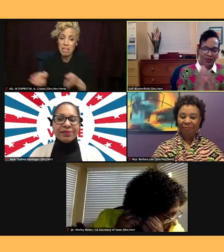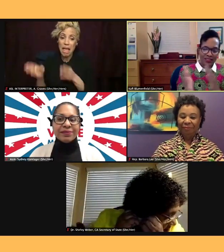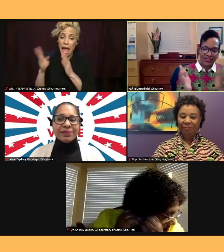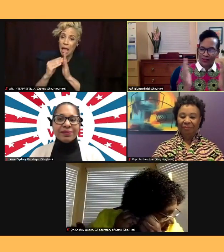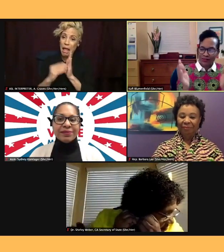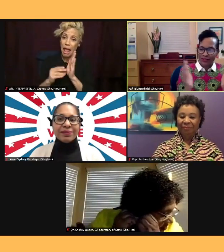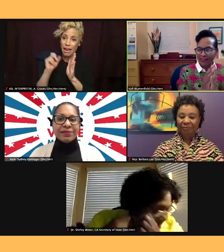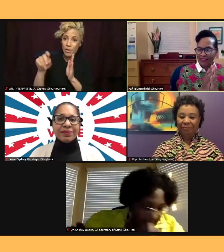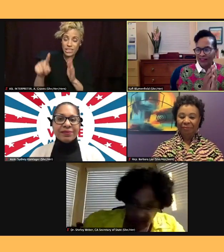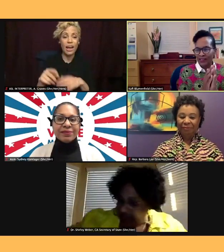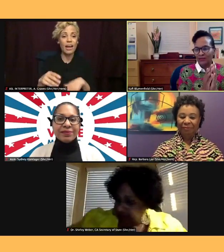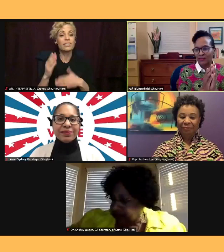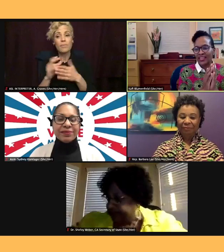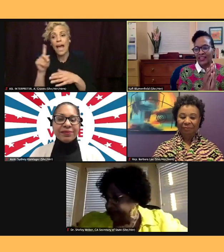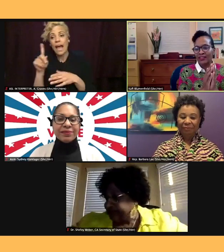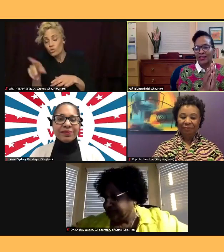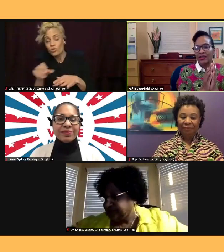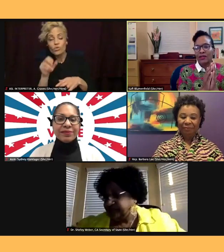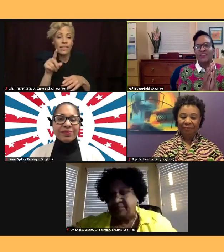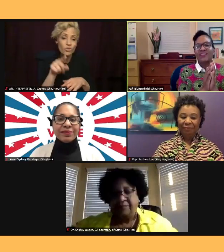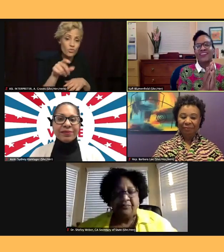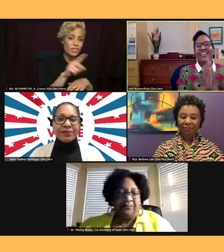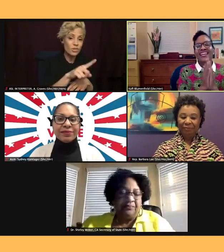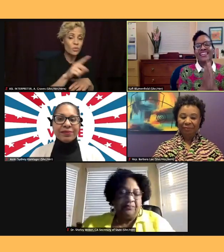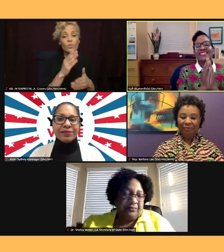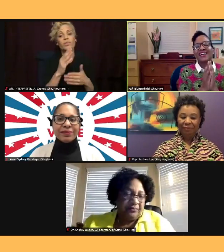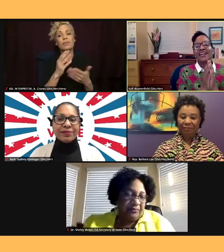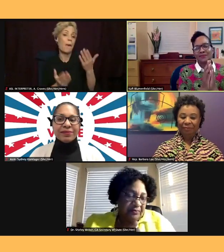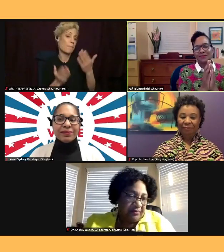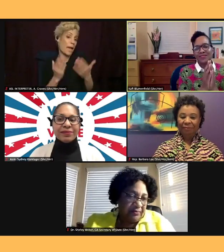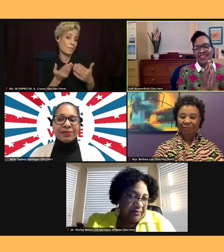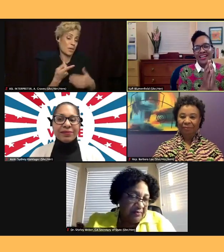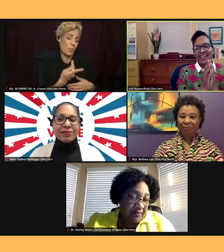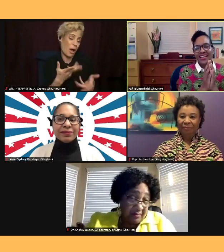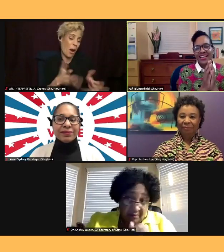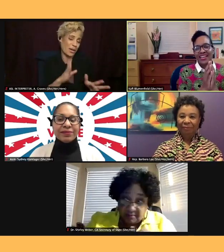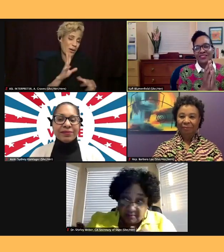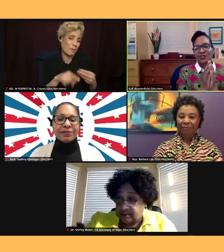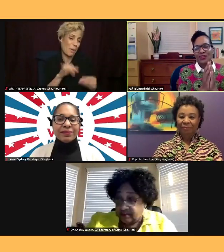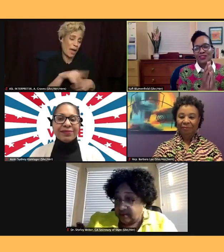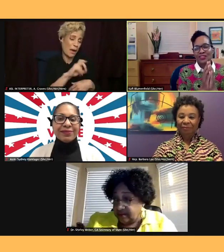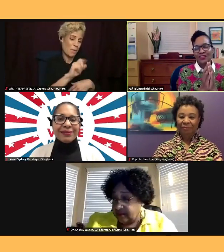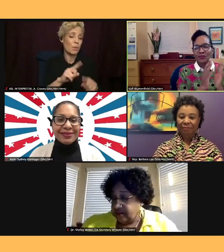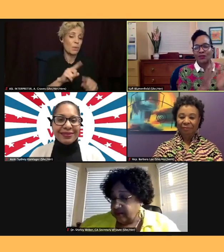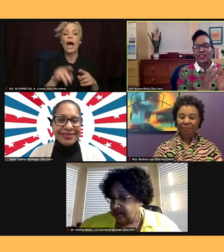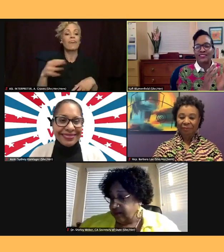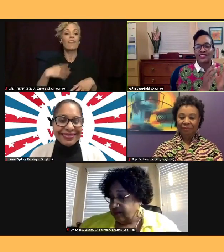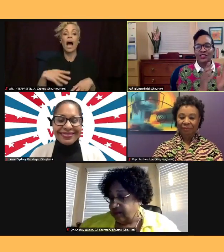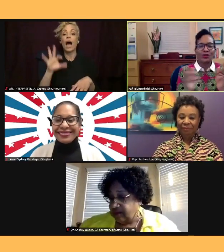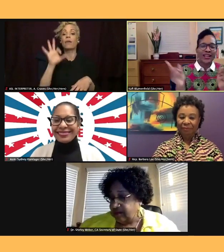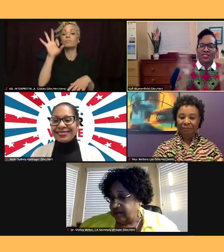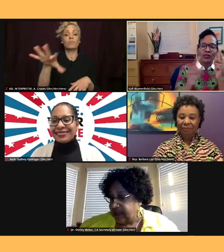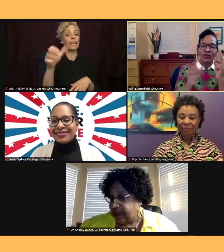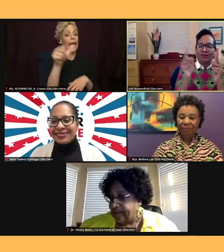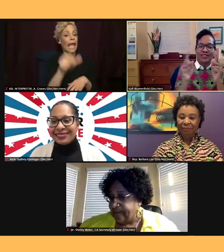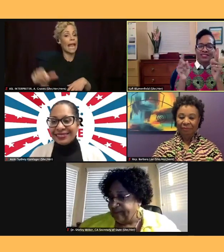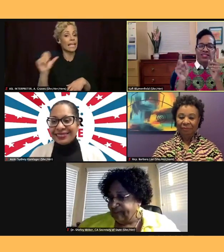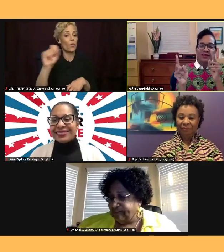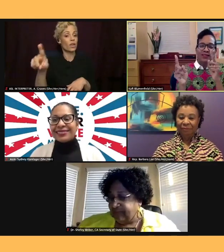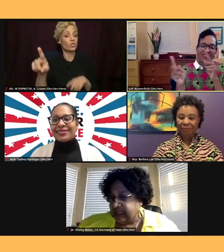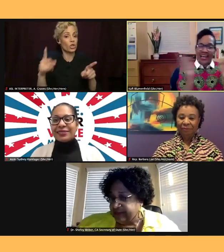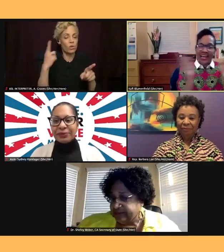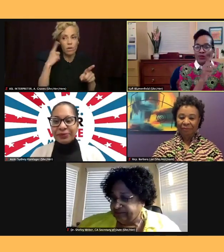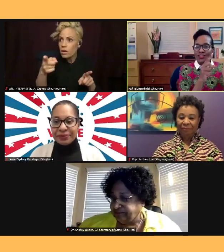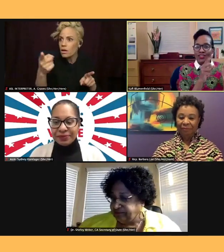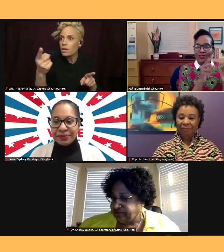have developed together. But if at any time, I ask a question of someone else, and you actually want to talk about that question